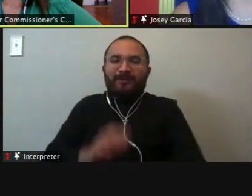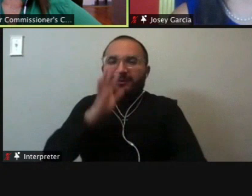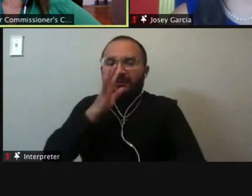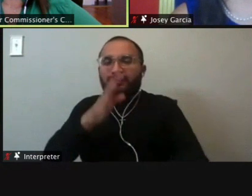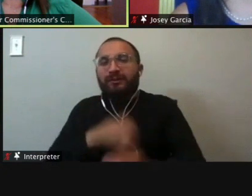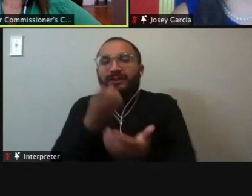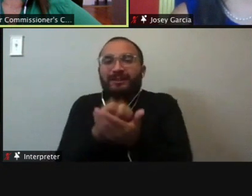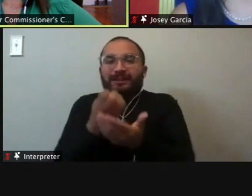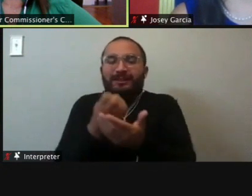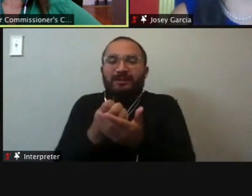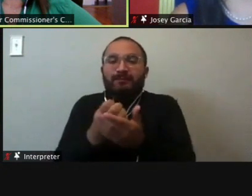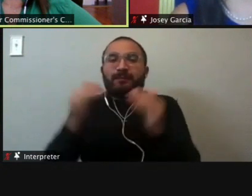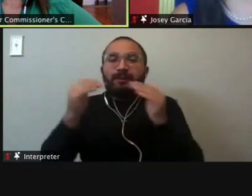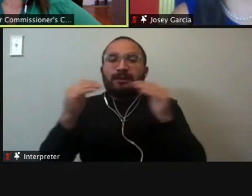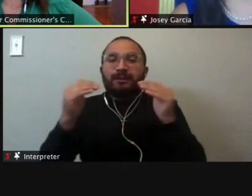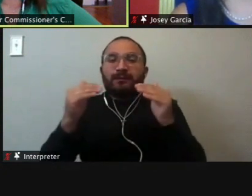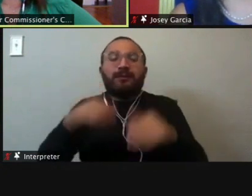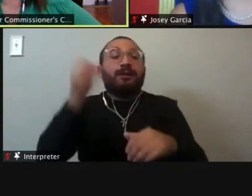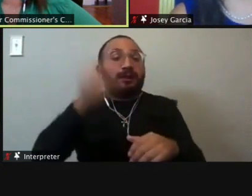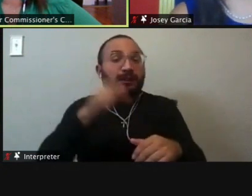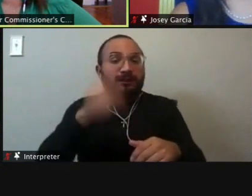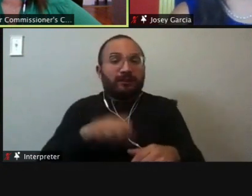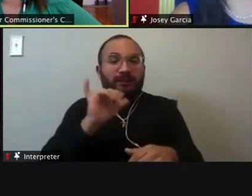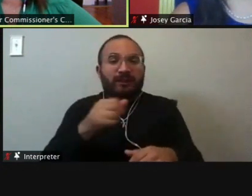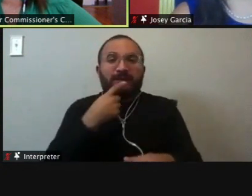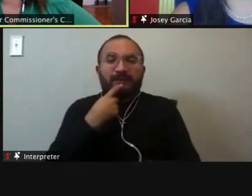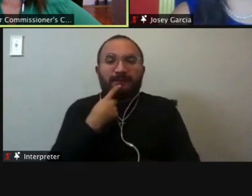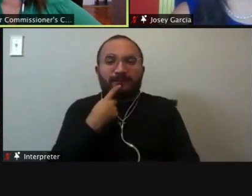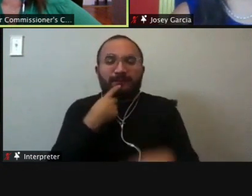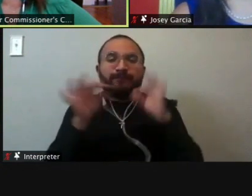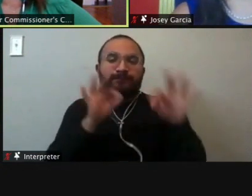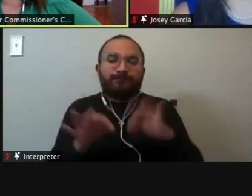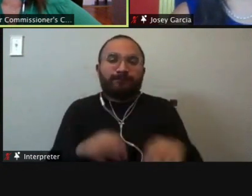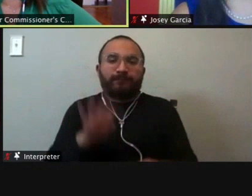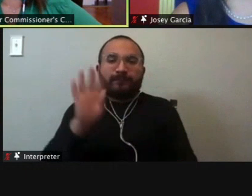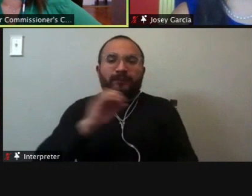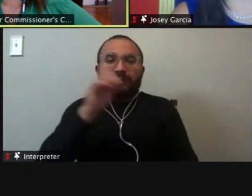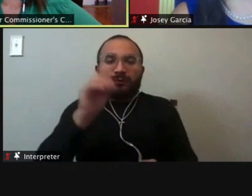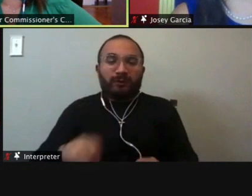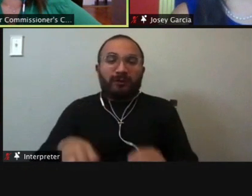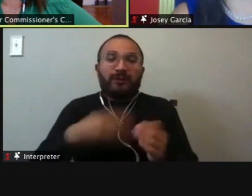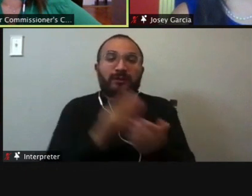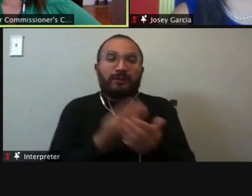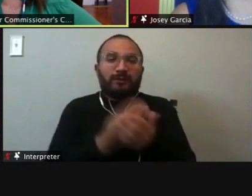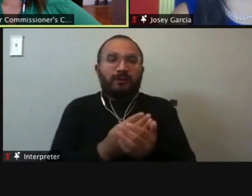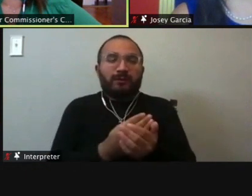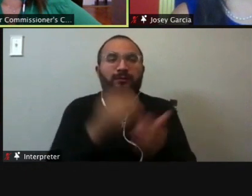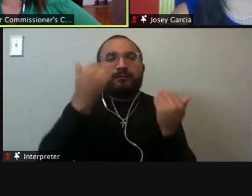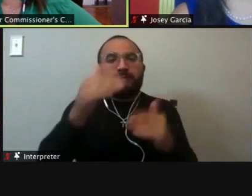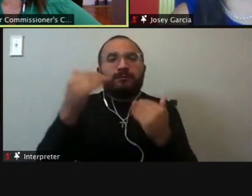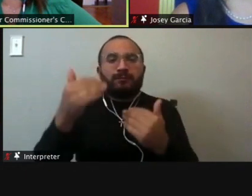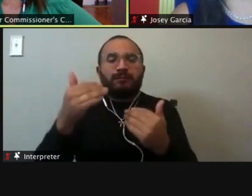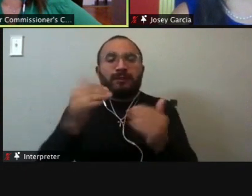With your help, yes. And with that being said, um, I think 40% of the budget goes to the, to go through the jail.